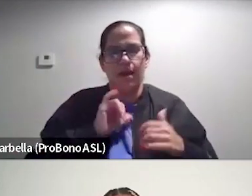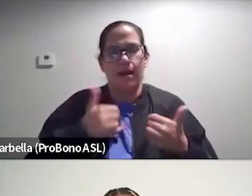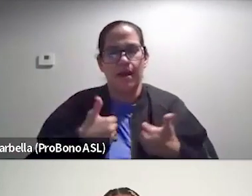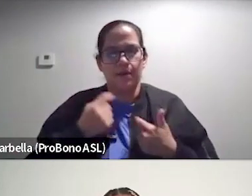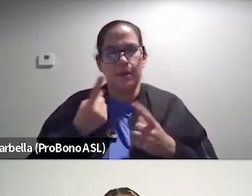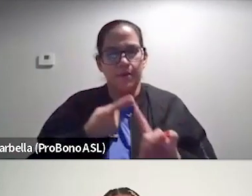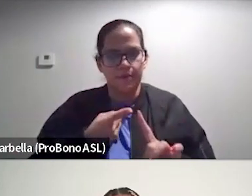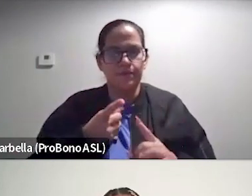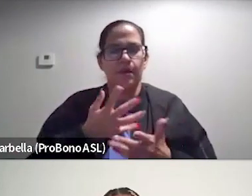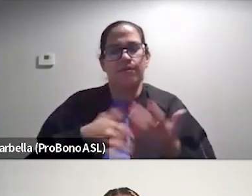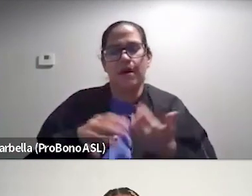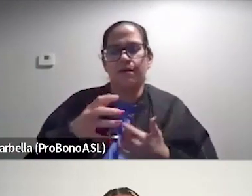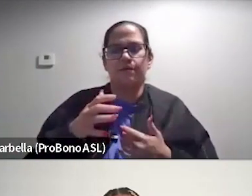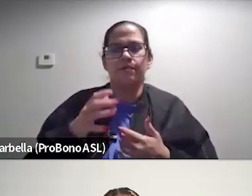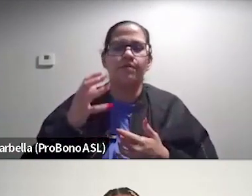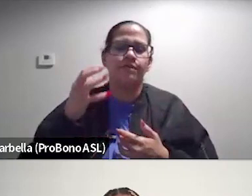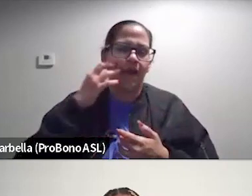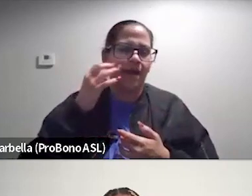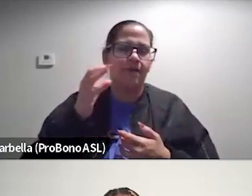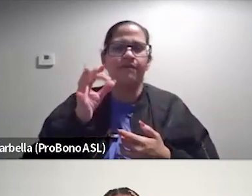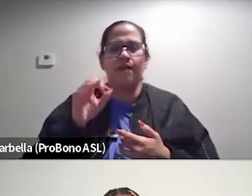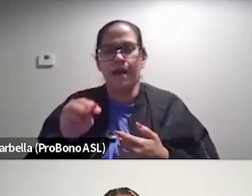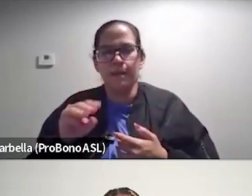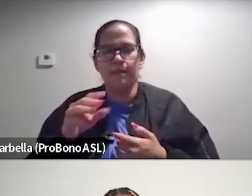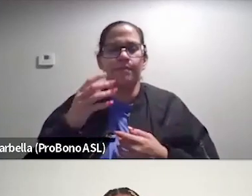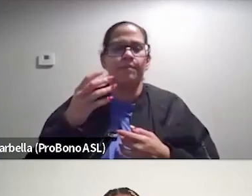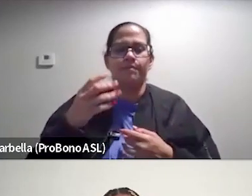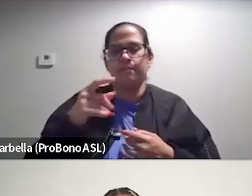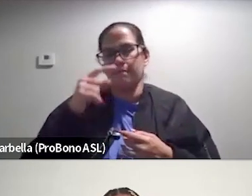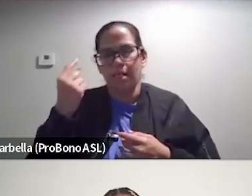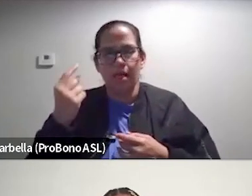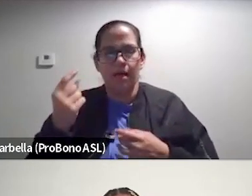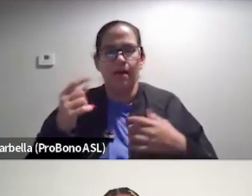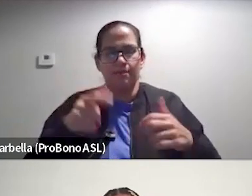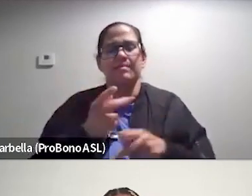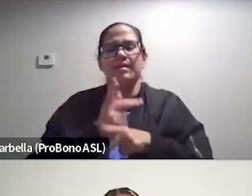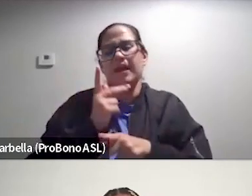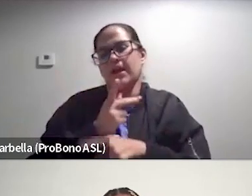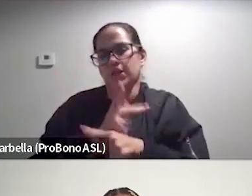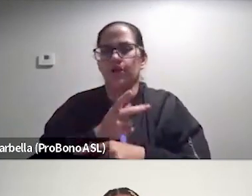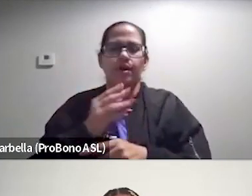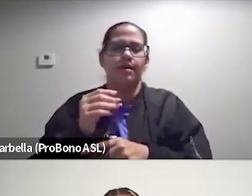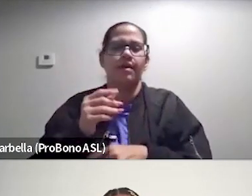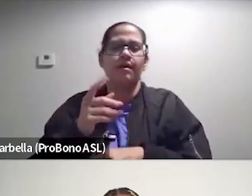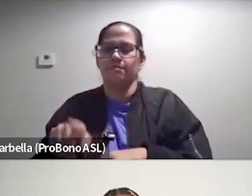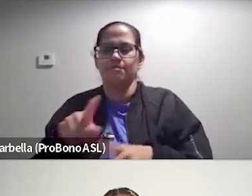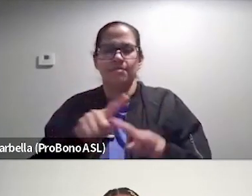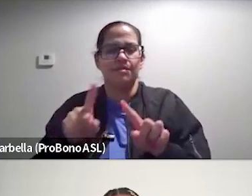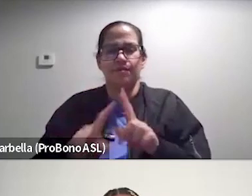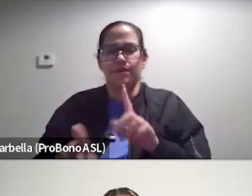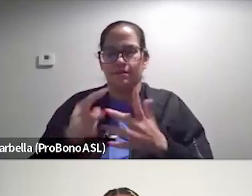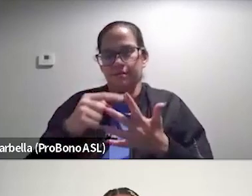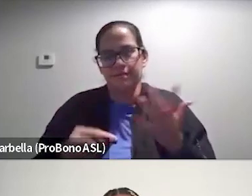at one point around flat, fat femme, black bodies as this nurturer, this caretaker and all of these different senses,